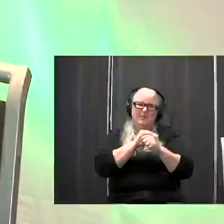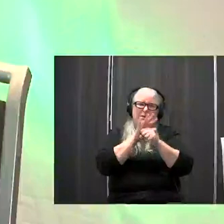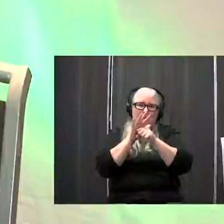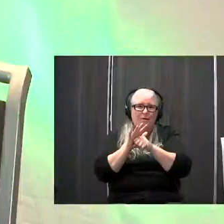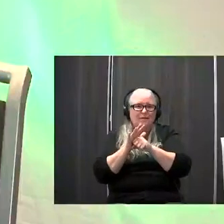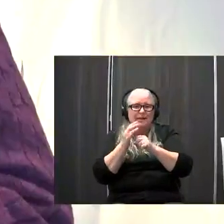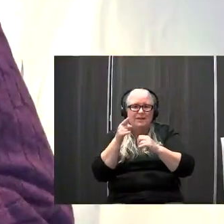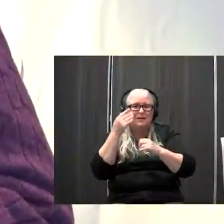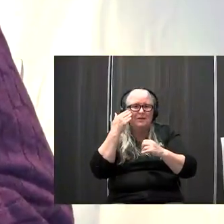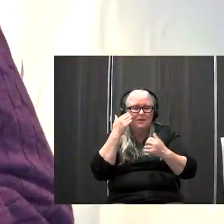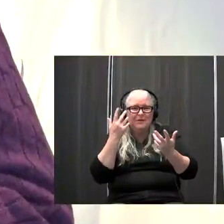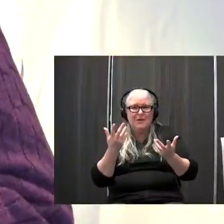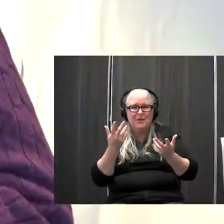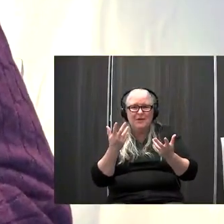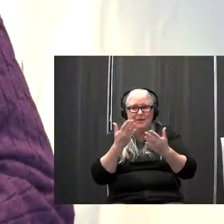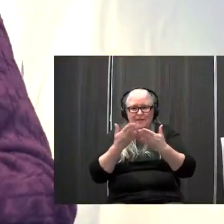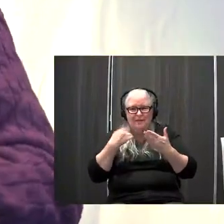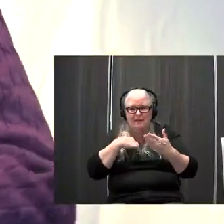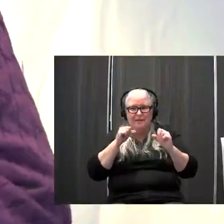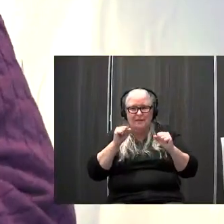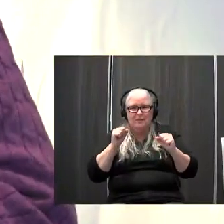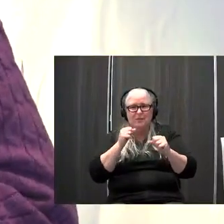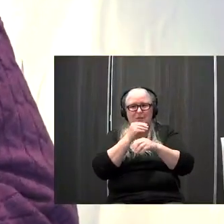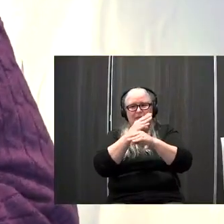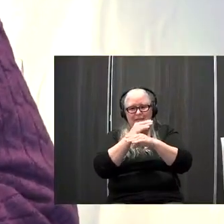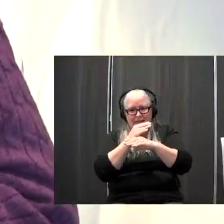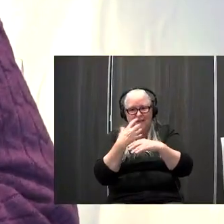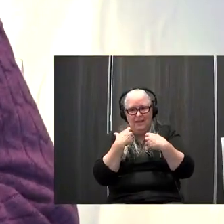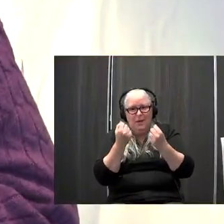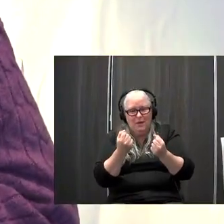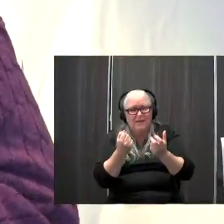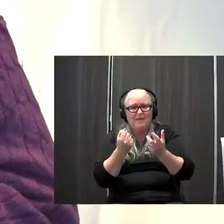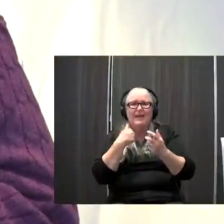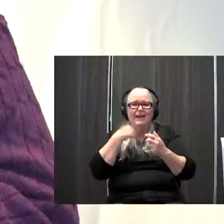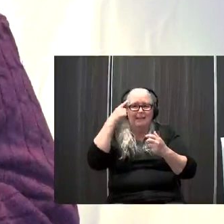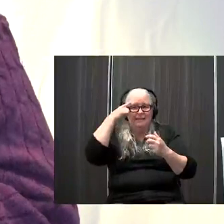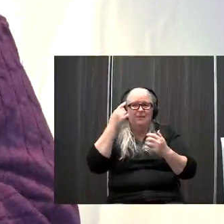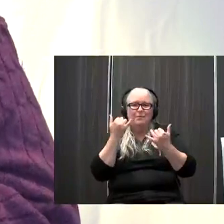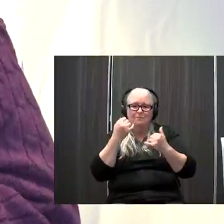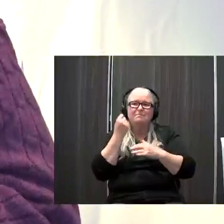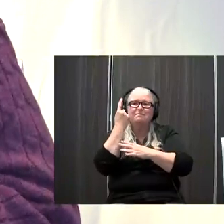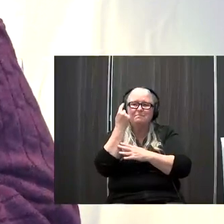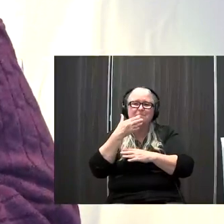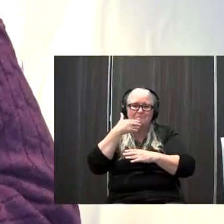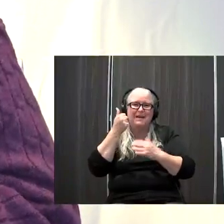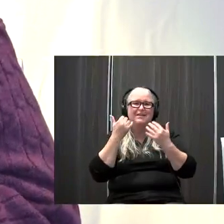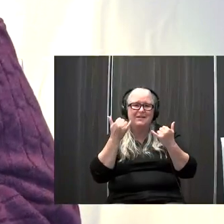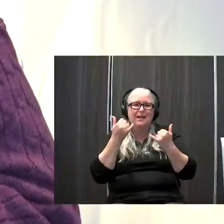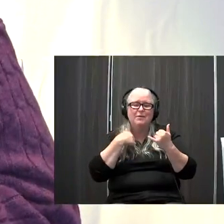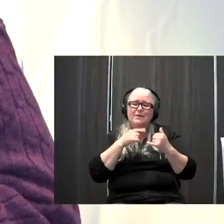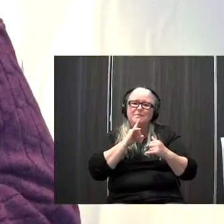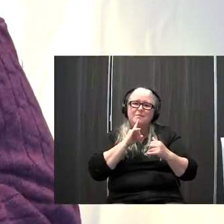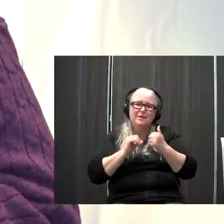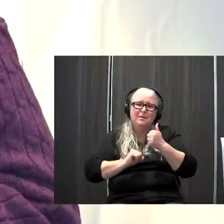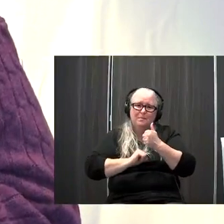telehealth there's a lot I think we've finally opened our eyes a little bit well really appreciate all the support you give to kids and families and that